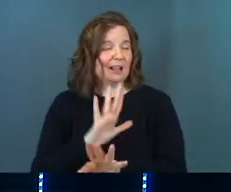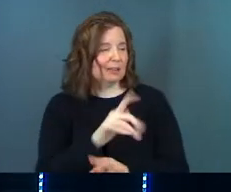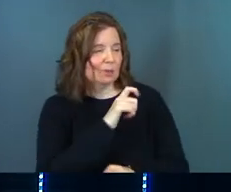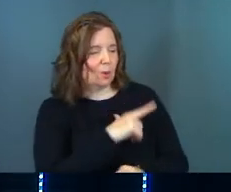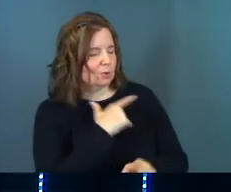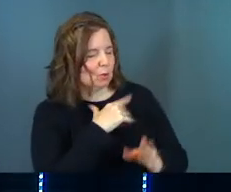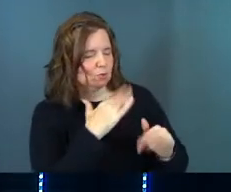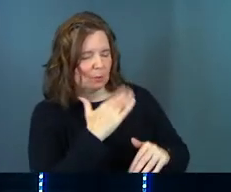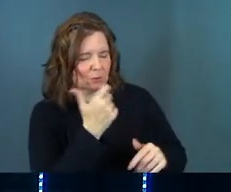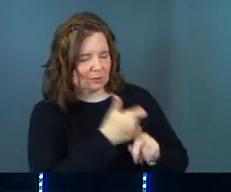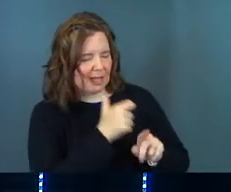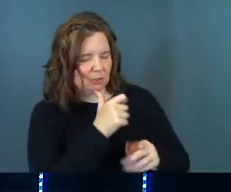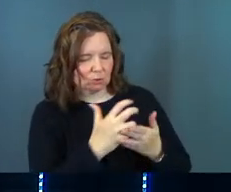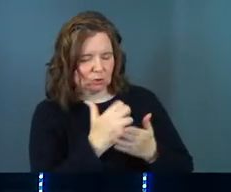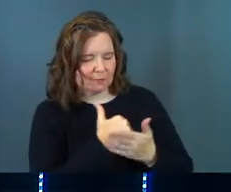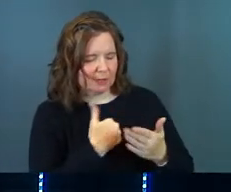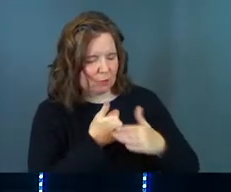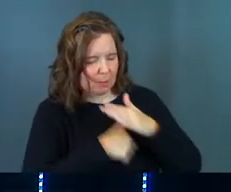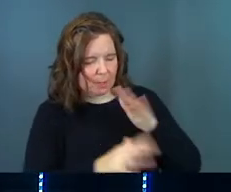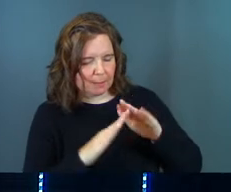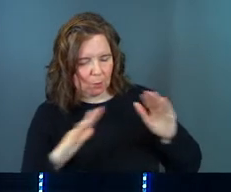to have you come under my roof.